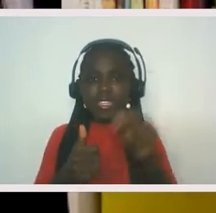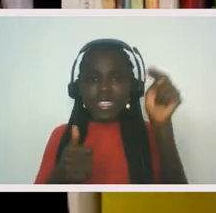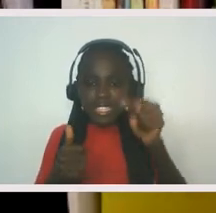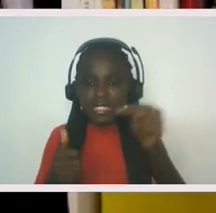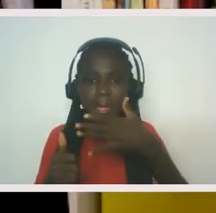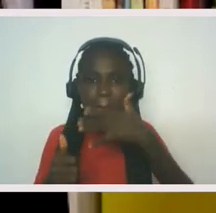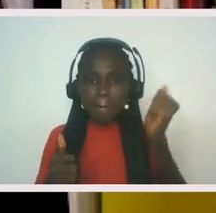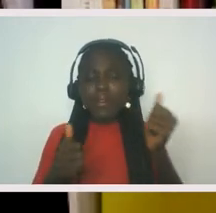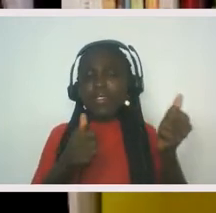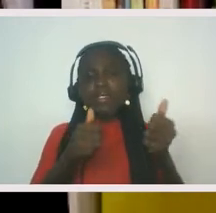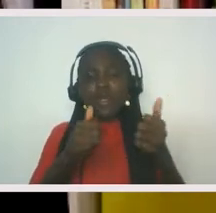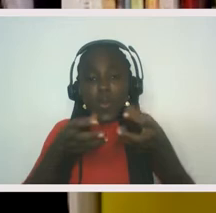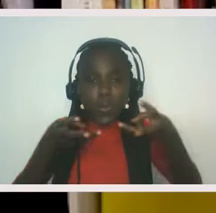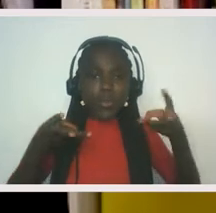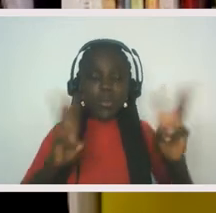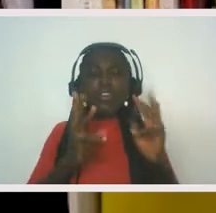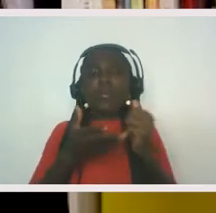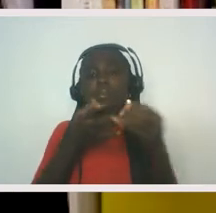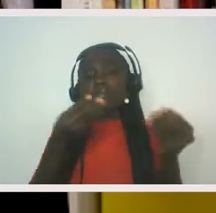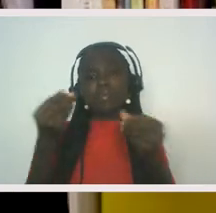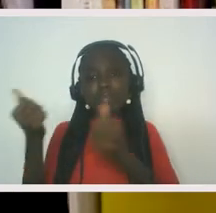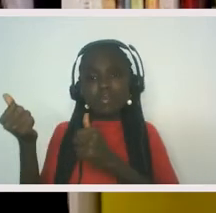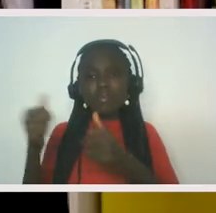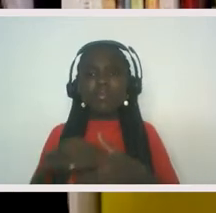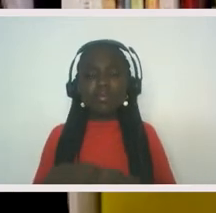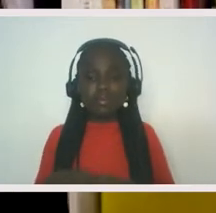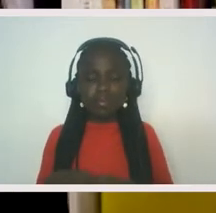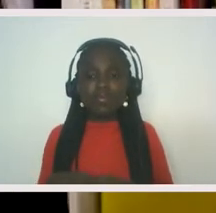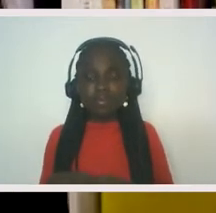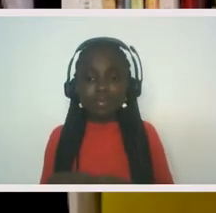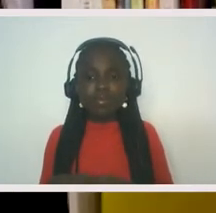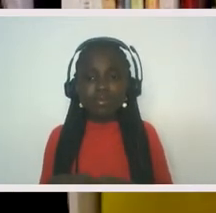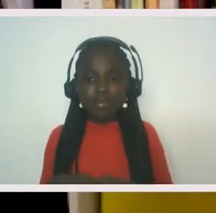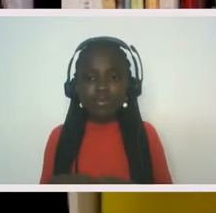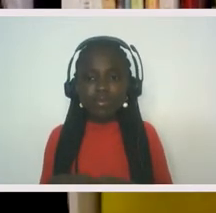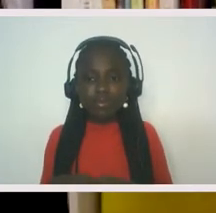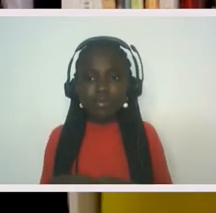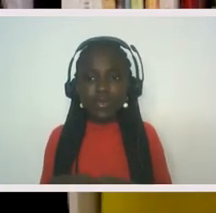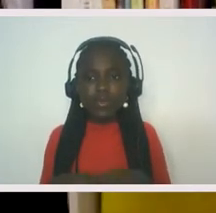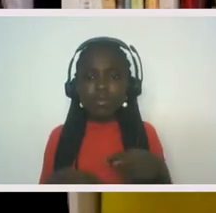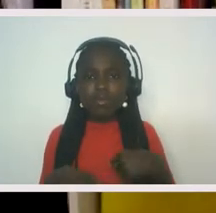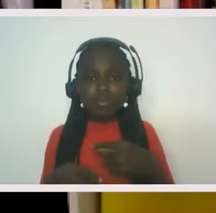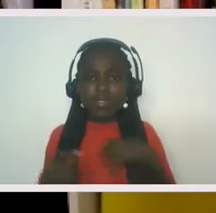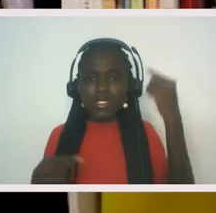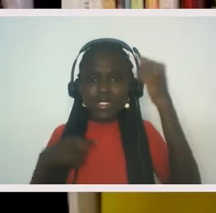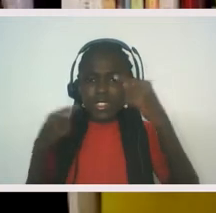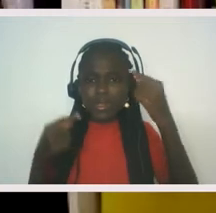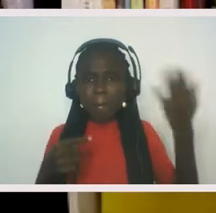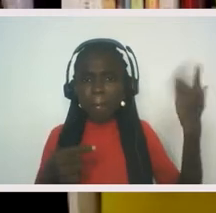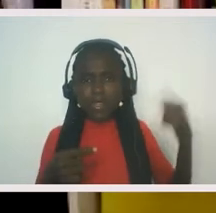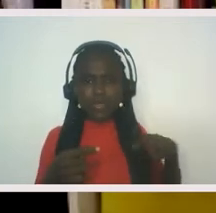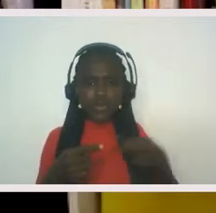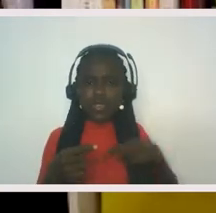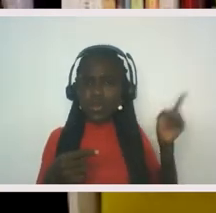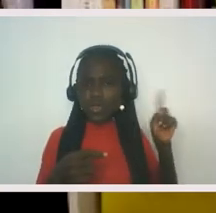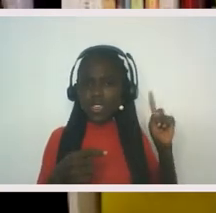me, when I'm, when I'm talking about this, I want, I'm holding the tension between where we're actually at and where we're trying to go